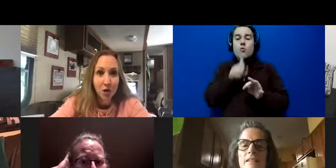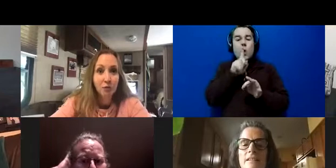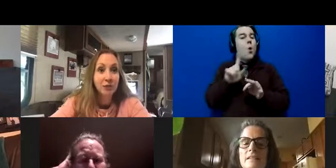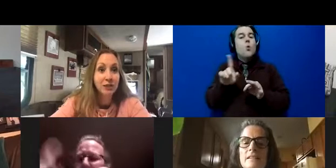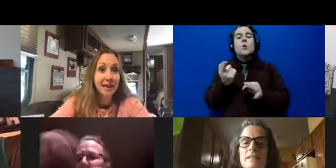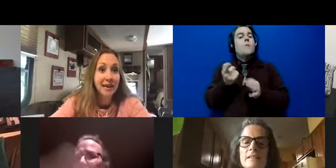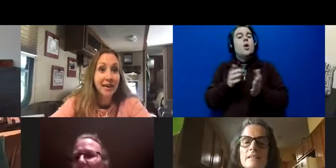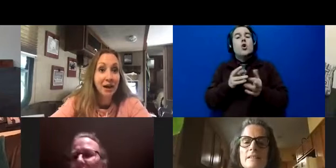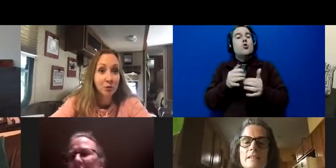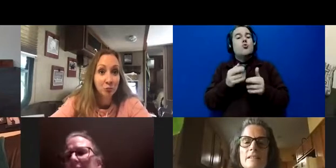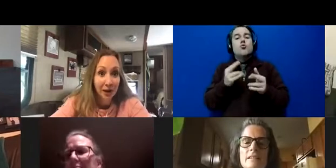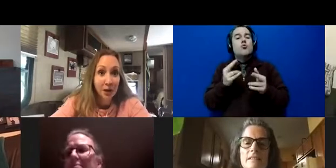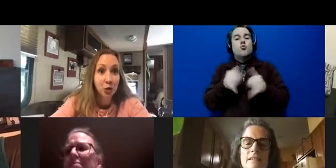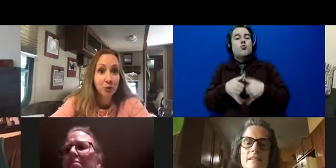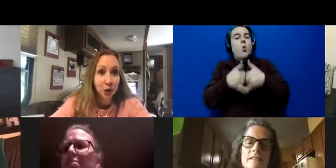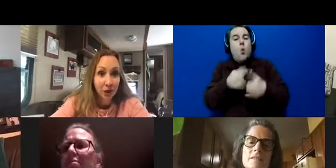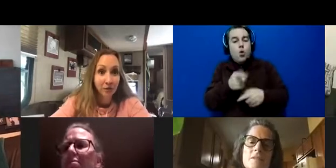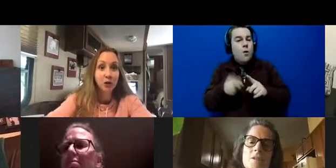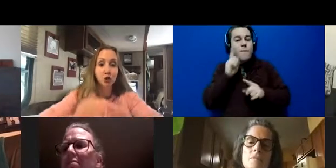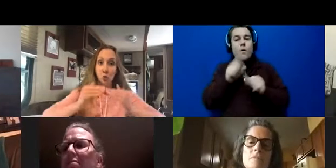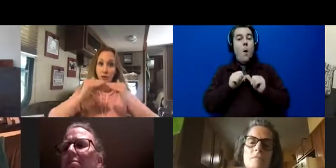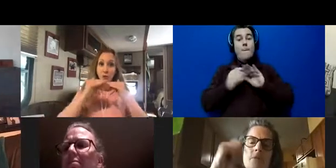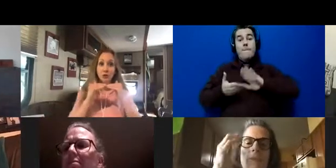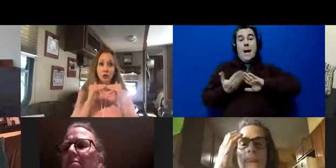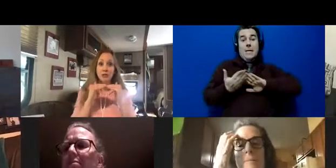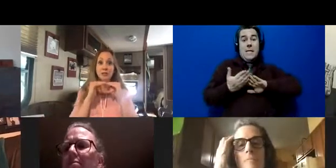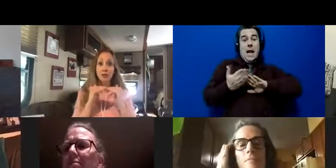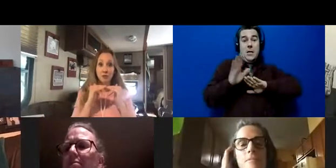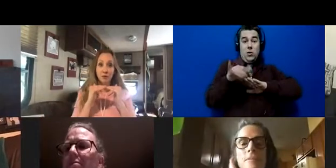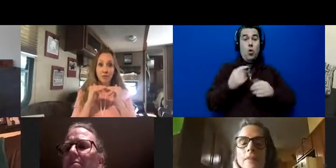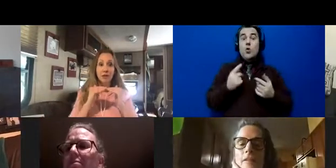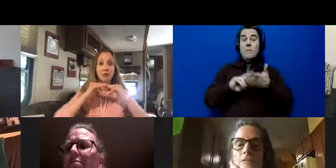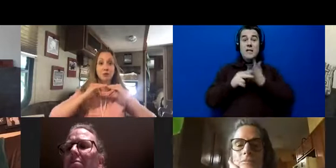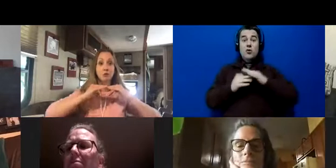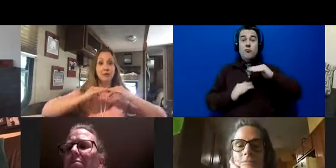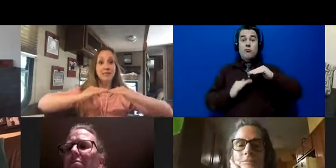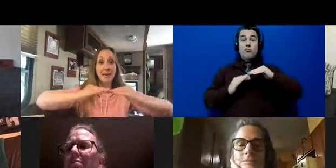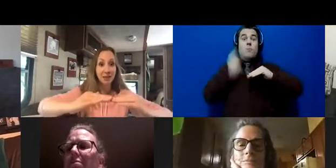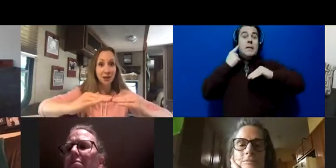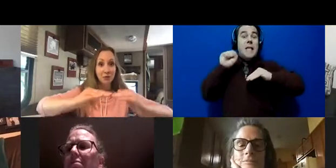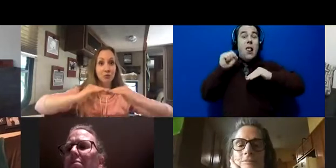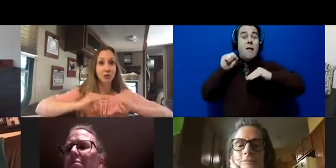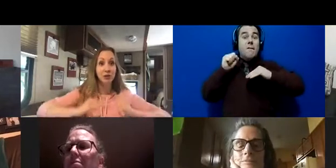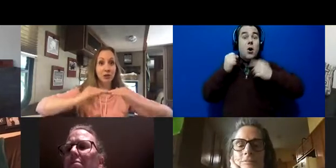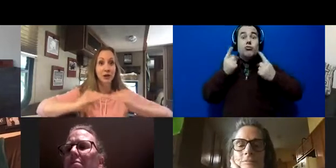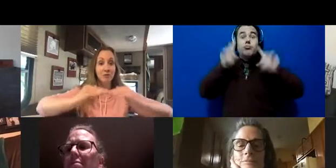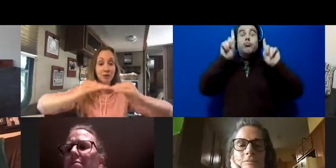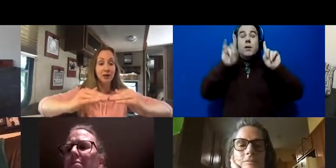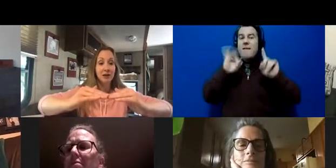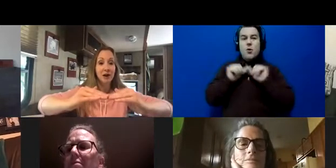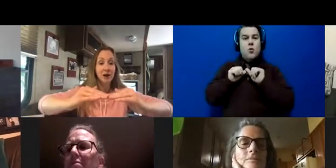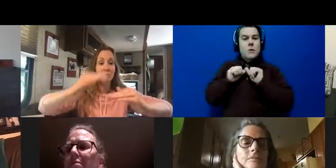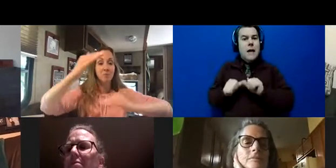you for staying at the rank you achieve. Once you achieve silver, if you stay there through each and